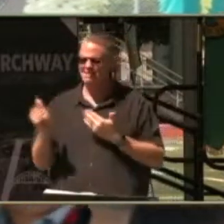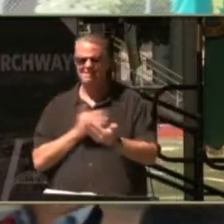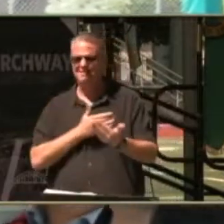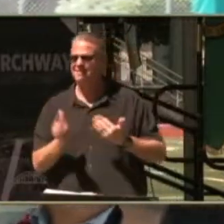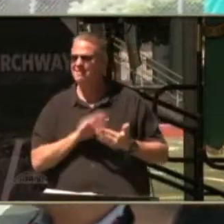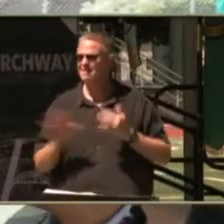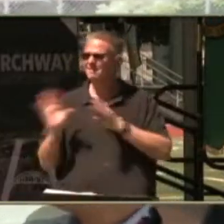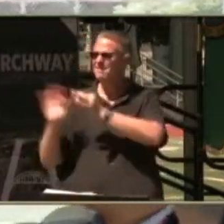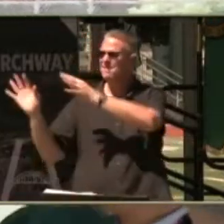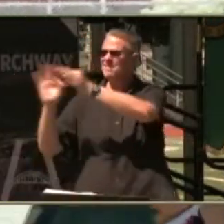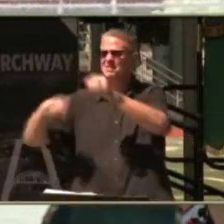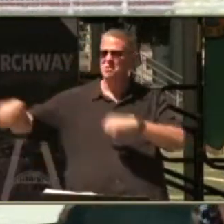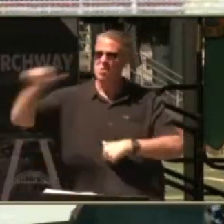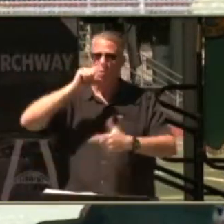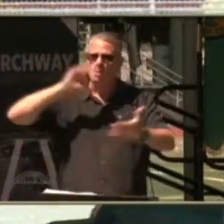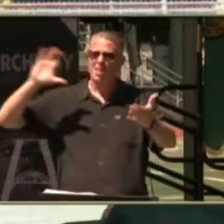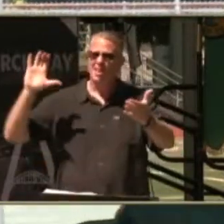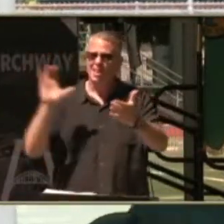care and believe